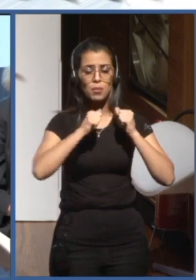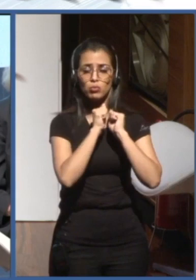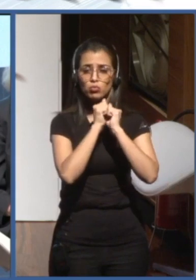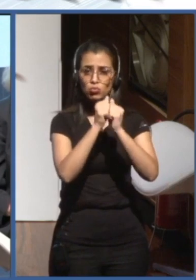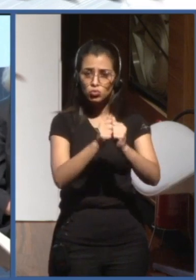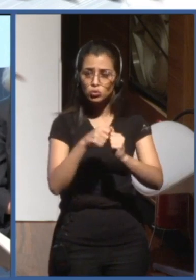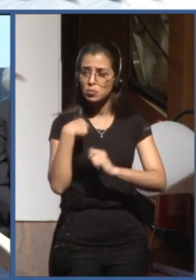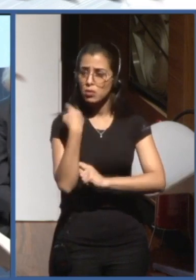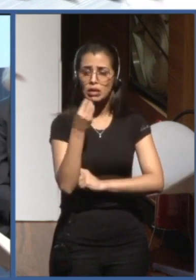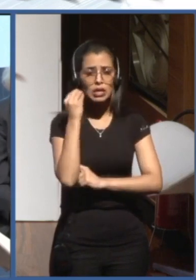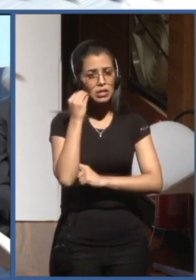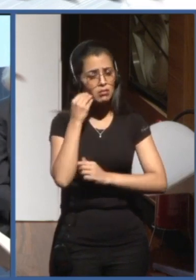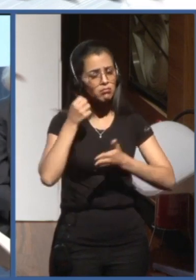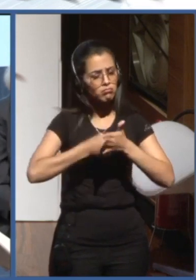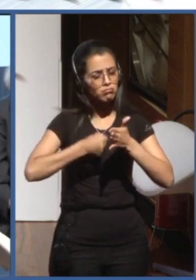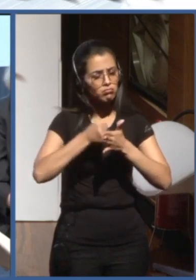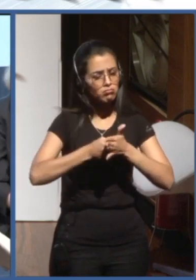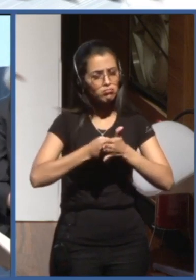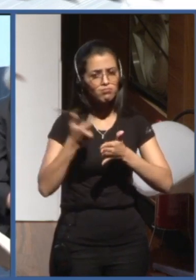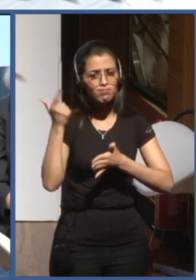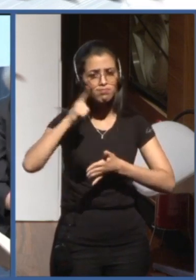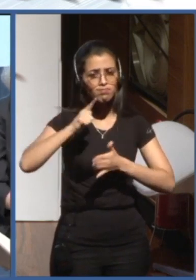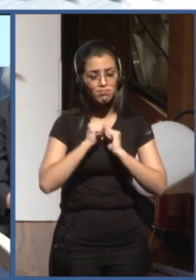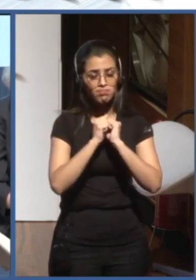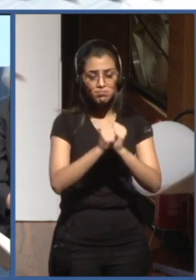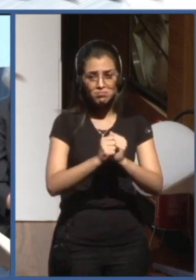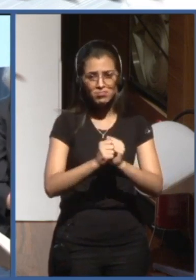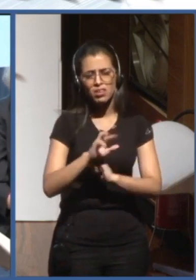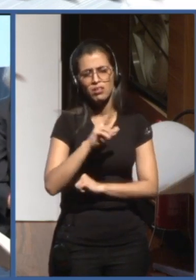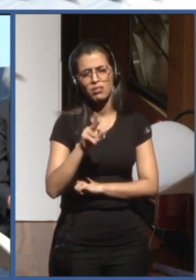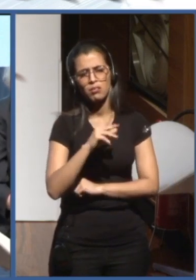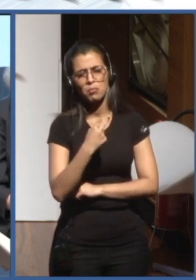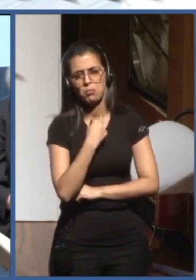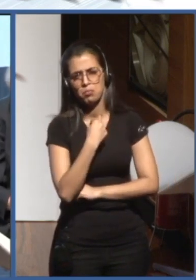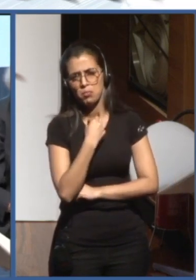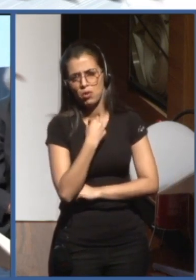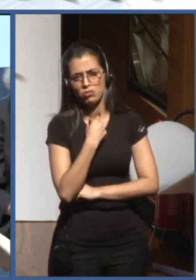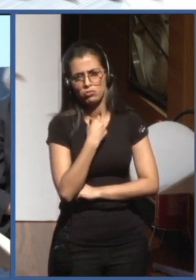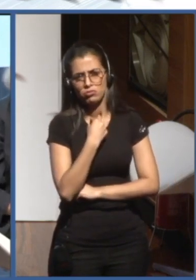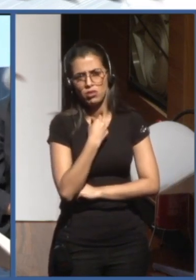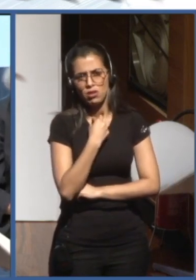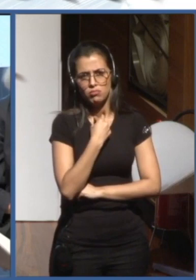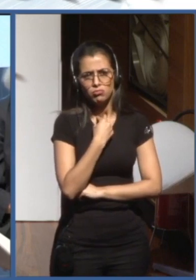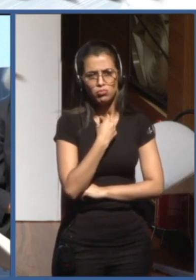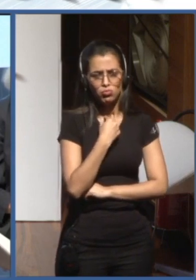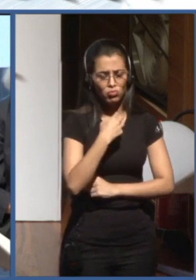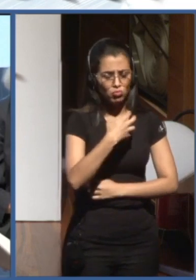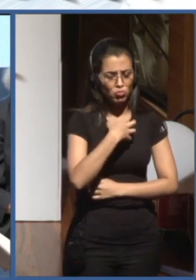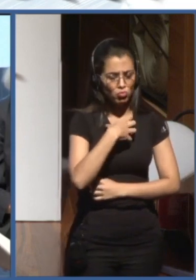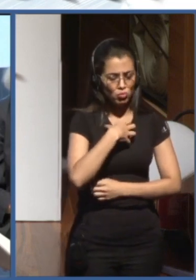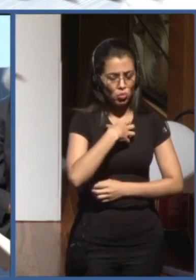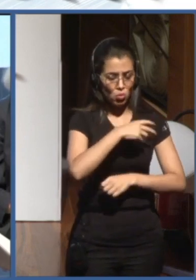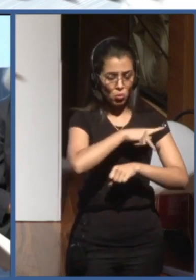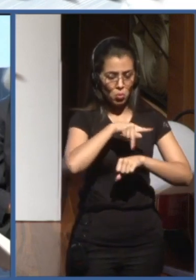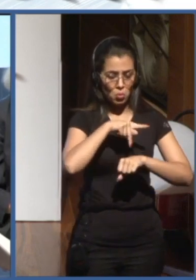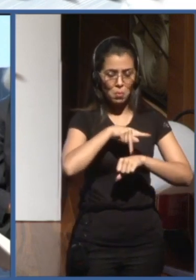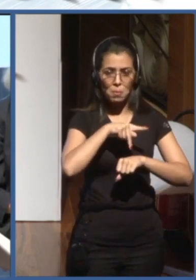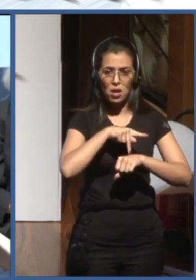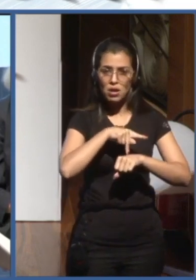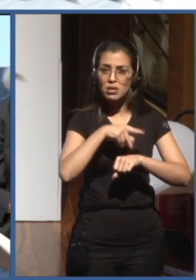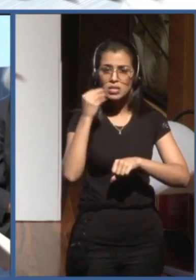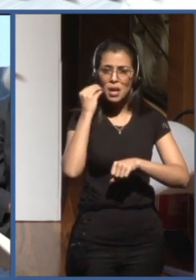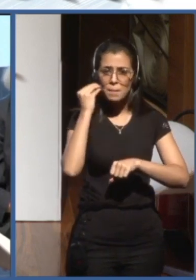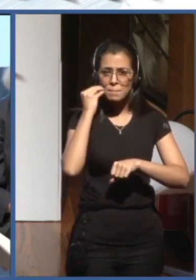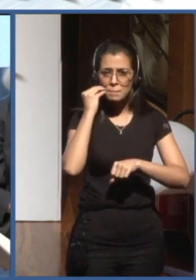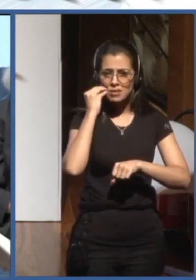on the regional manner or on the national level uh while addressing uh human rights which is also important and key